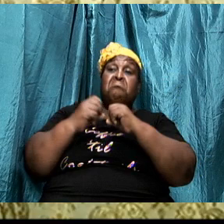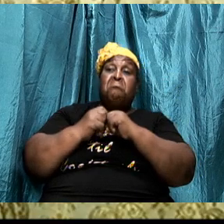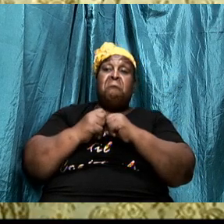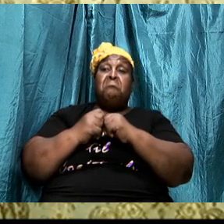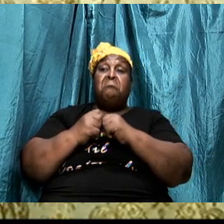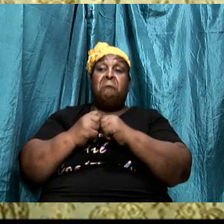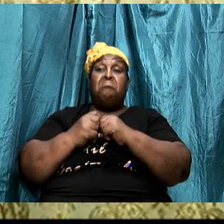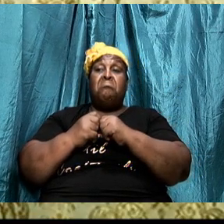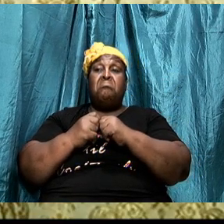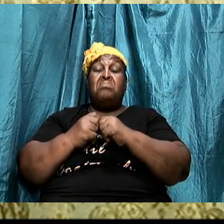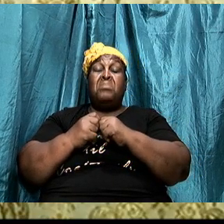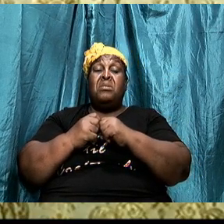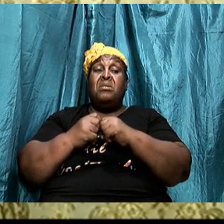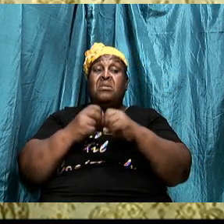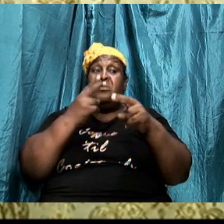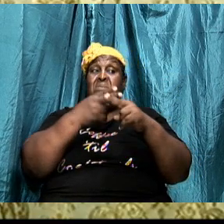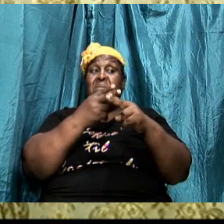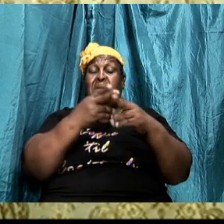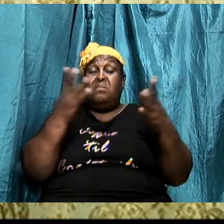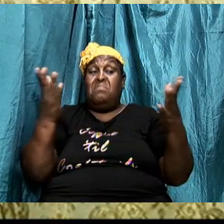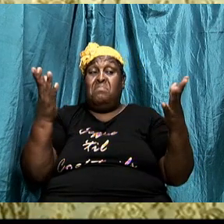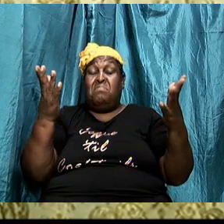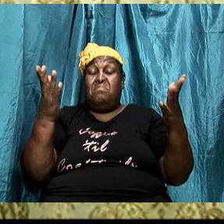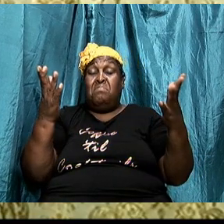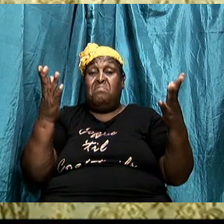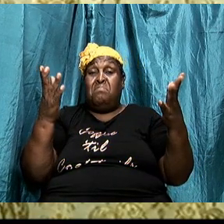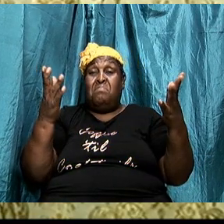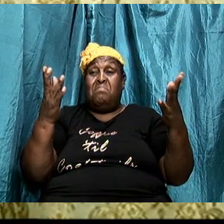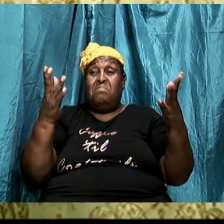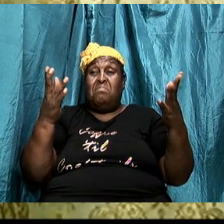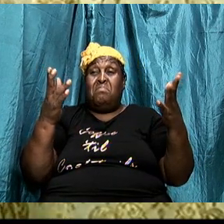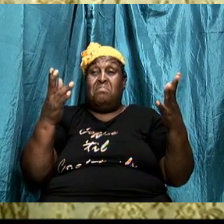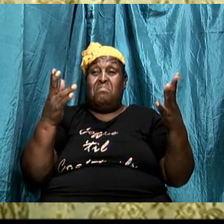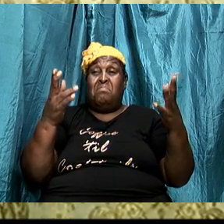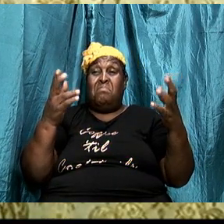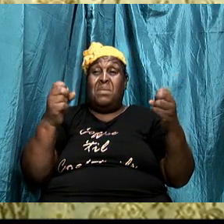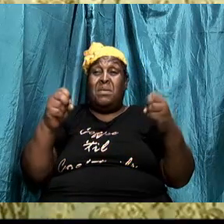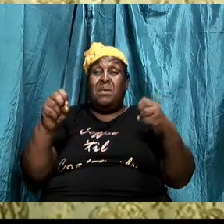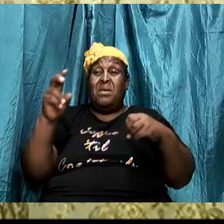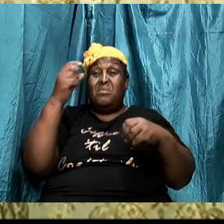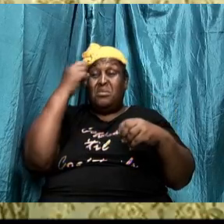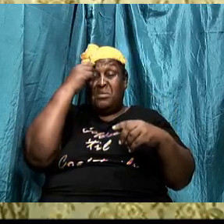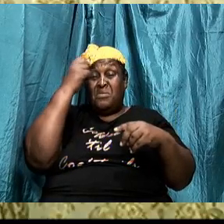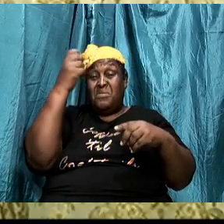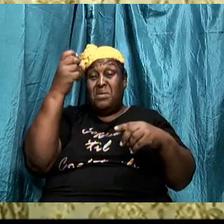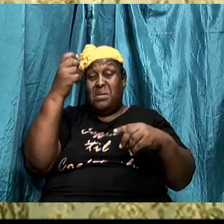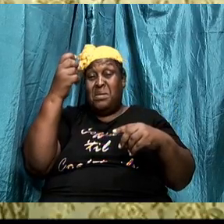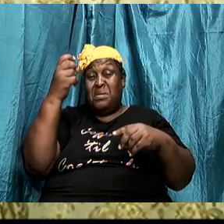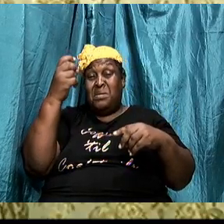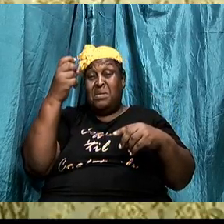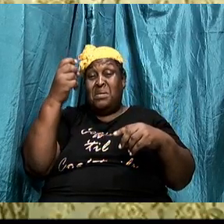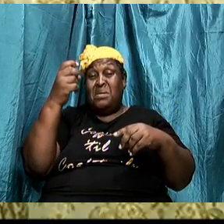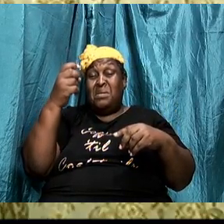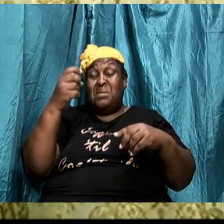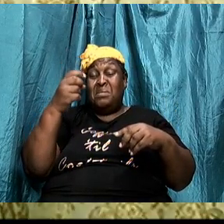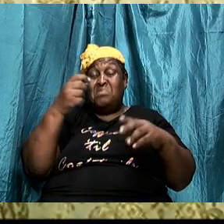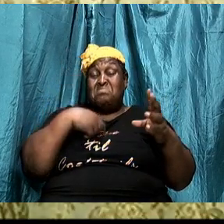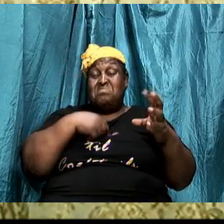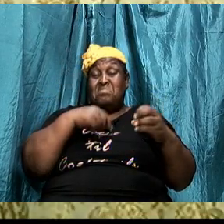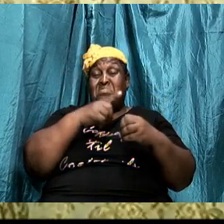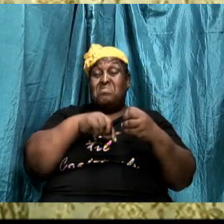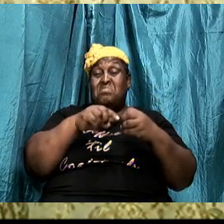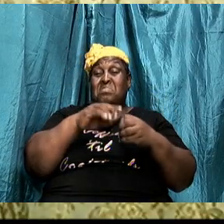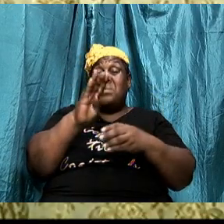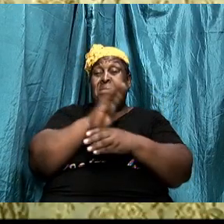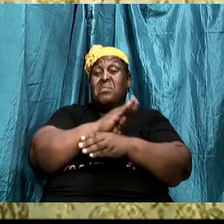I'm Everton Bailey and I have a doctoral degree in this or I am about this I'm a